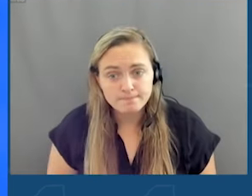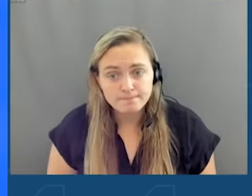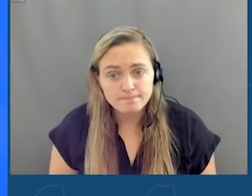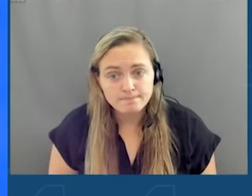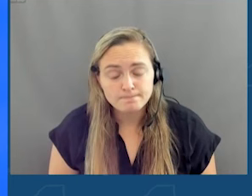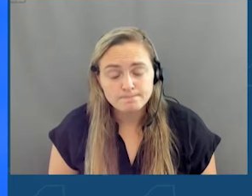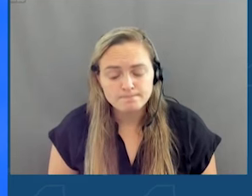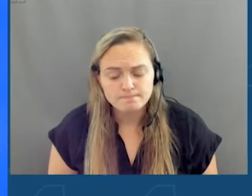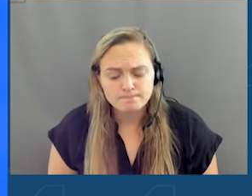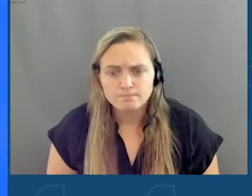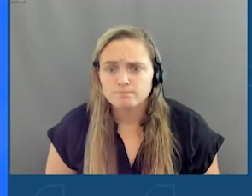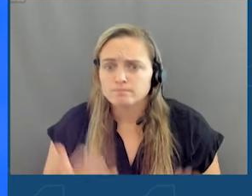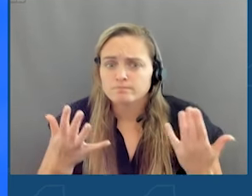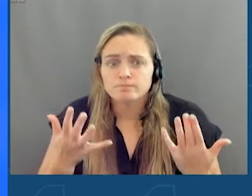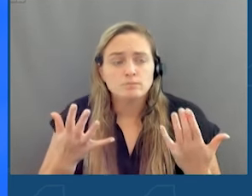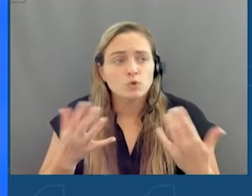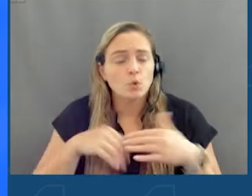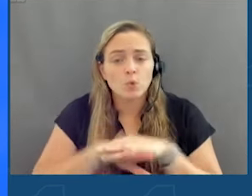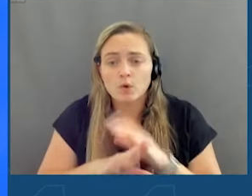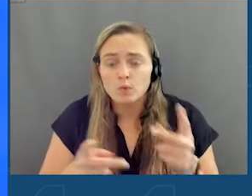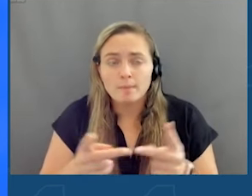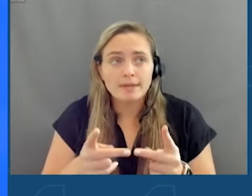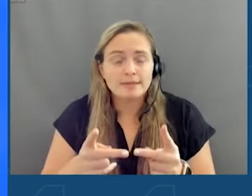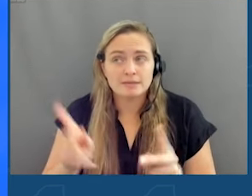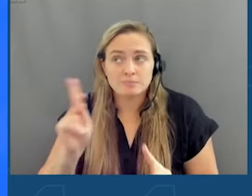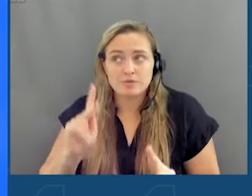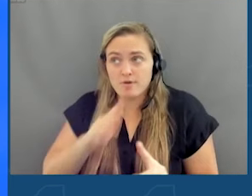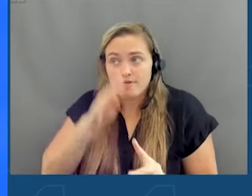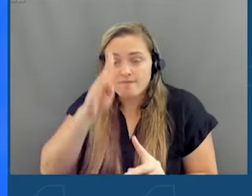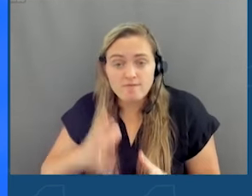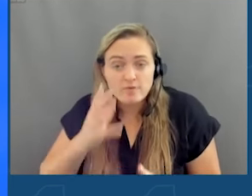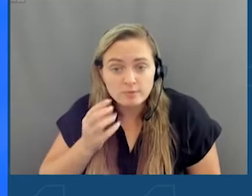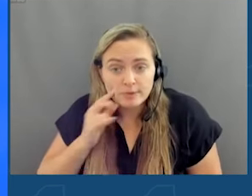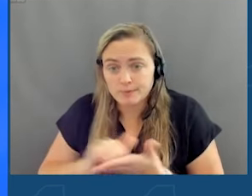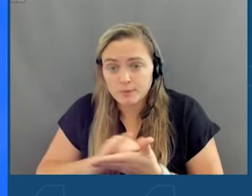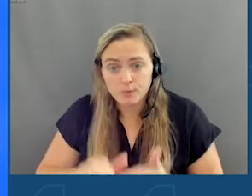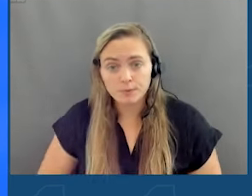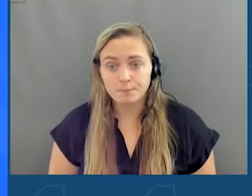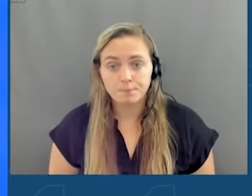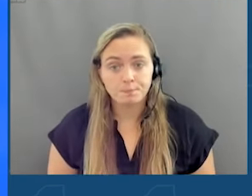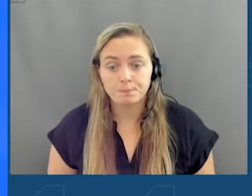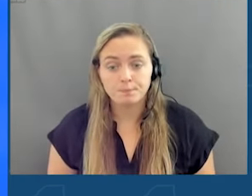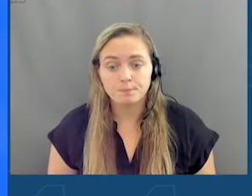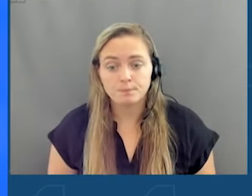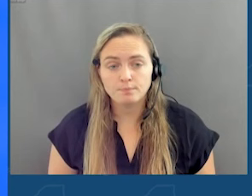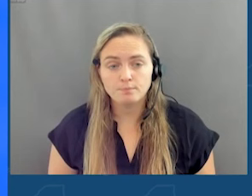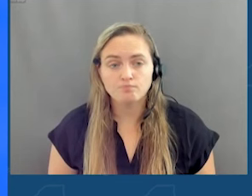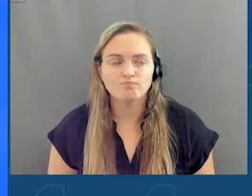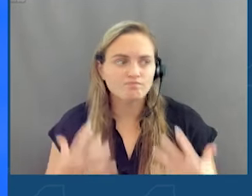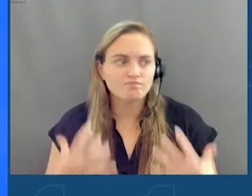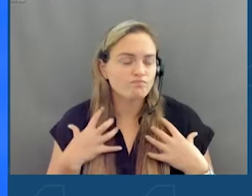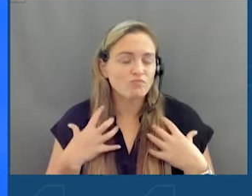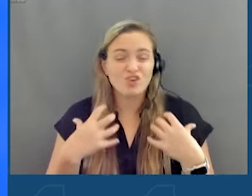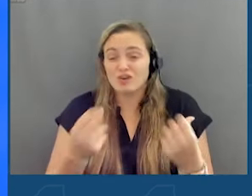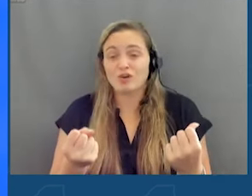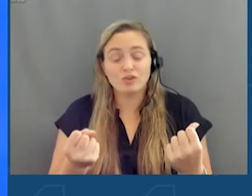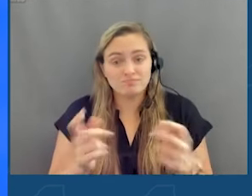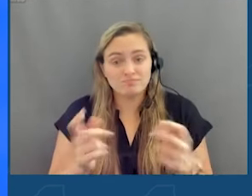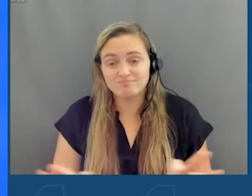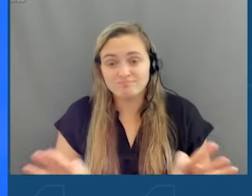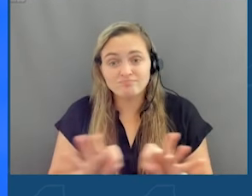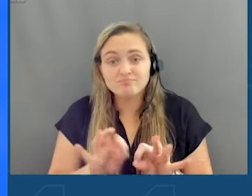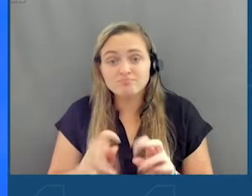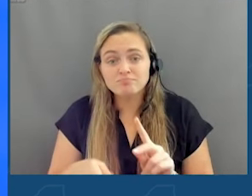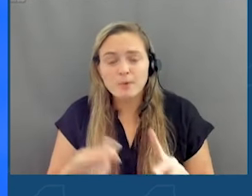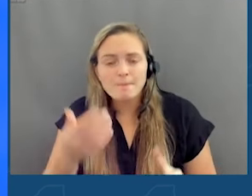go where no man or woman has gone before. In the state of New York. And it is courage at times like this, when people know